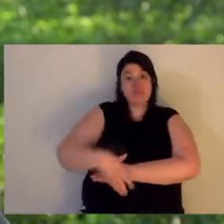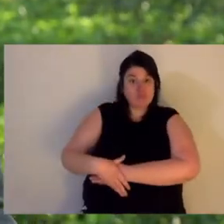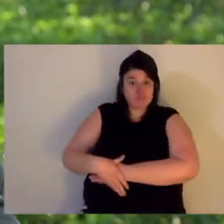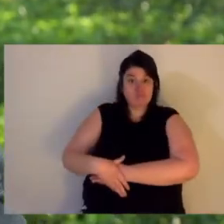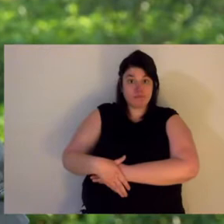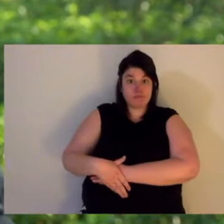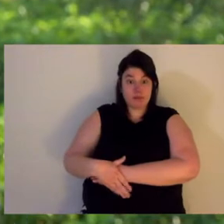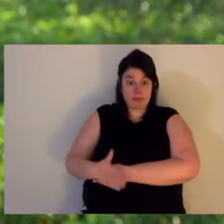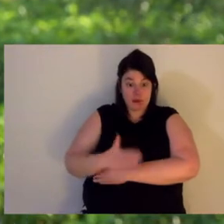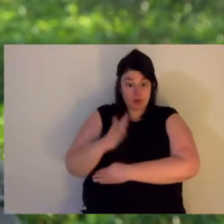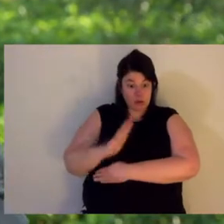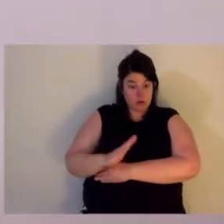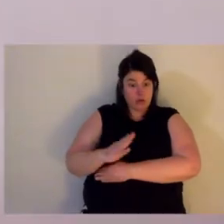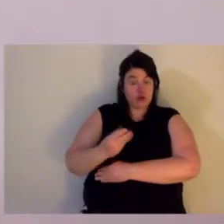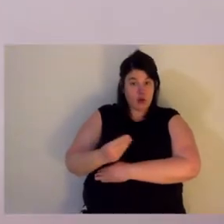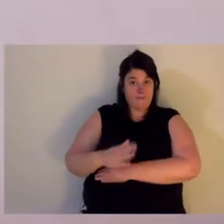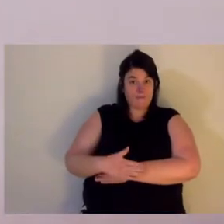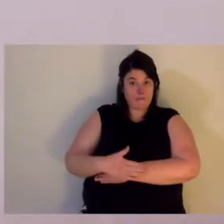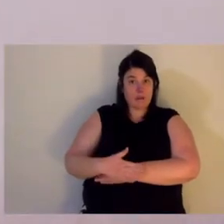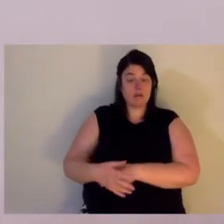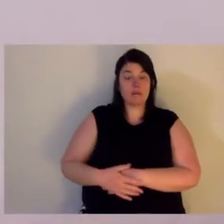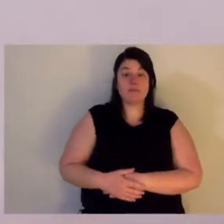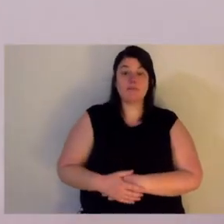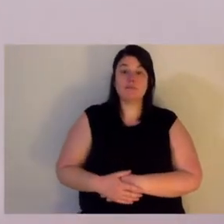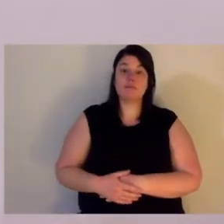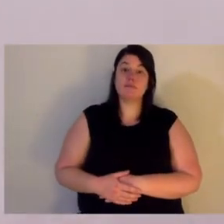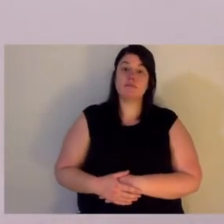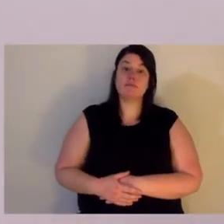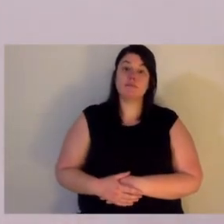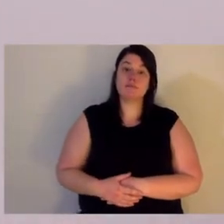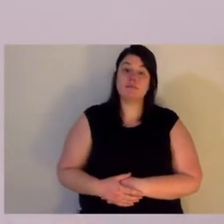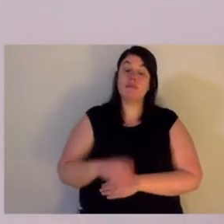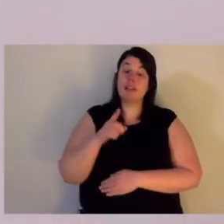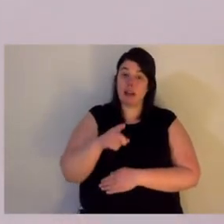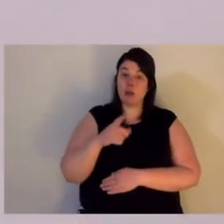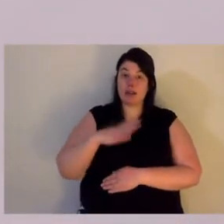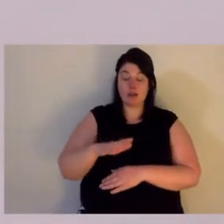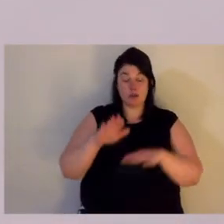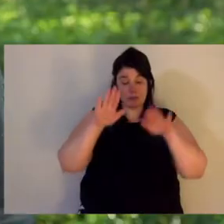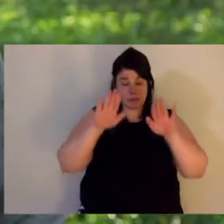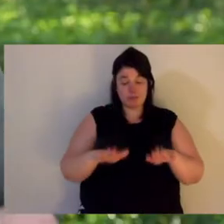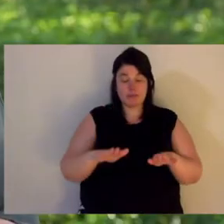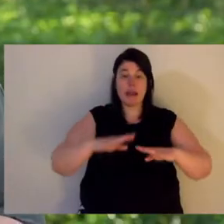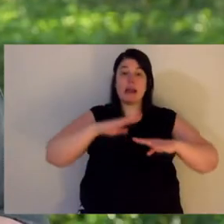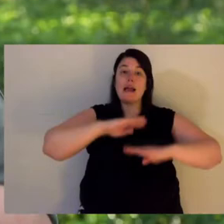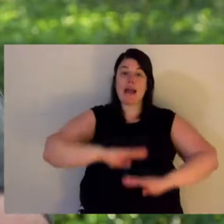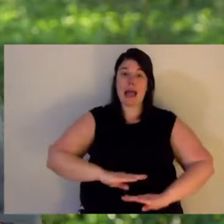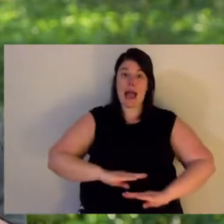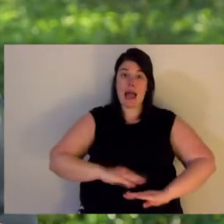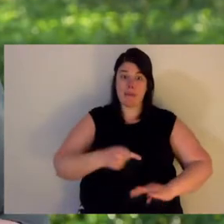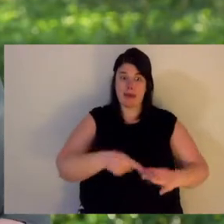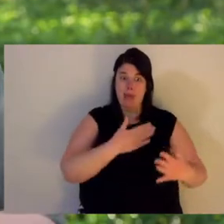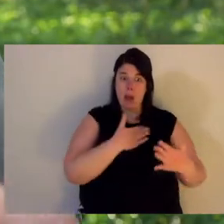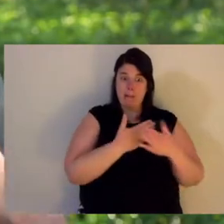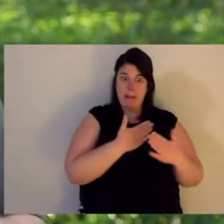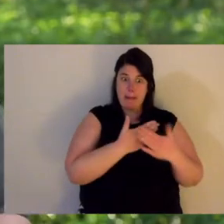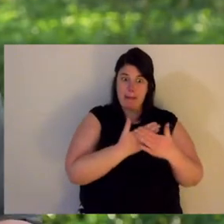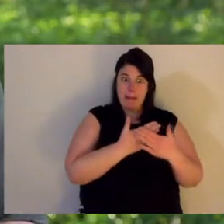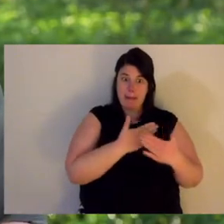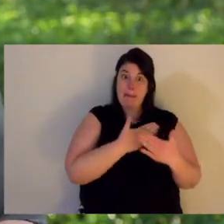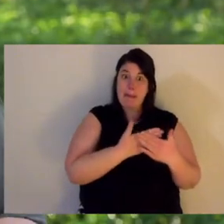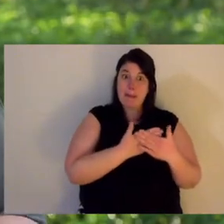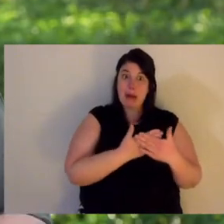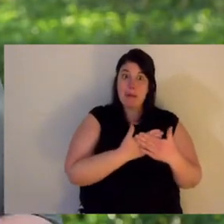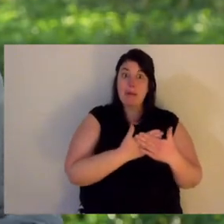calm. The faster your heart beats, the more you're circulating that venom. A couple of bits of homework for today.